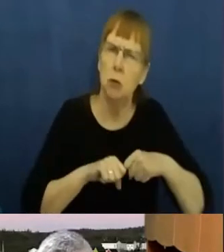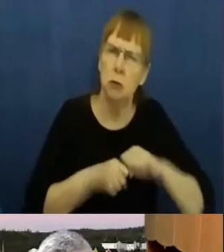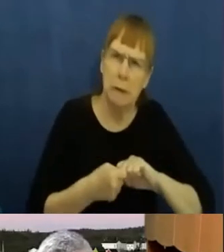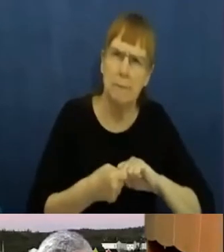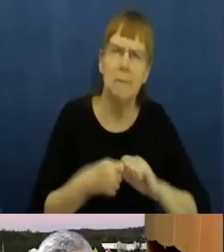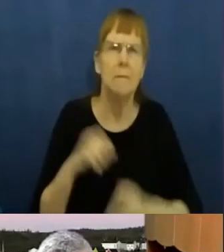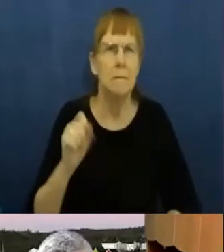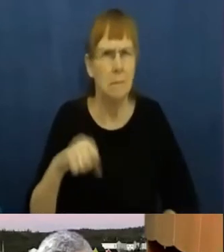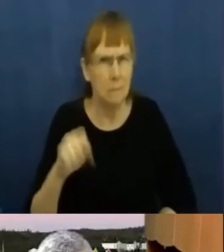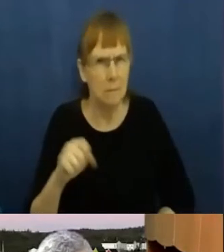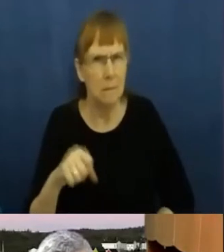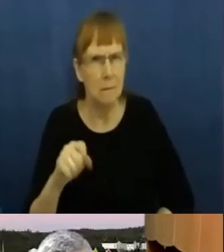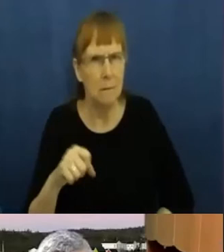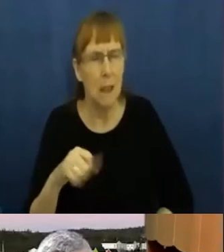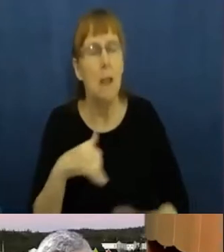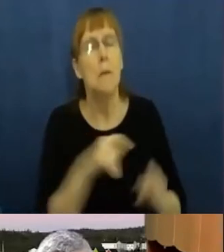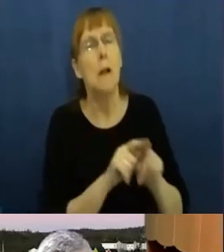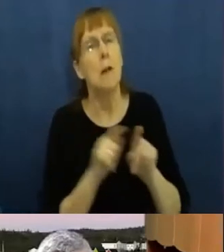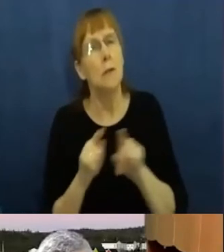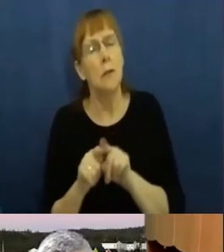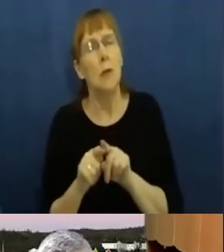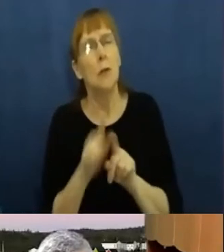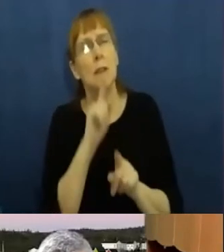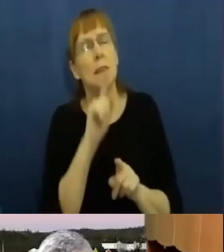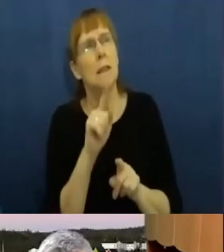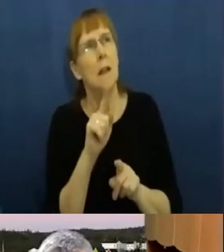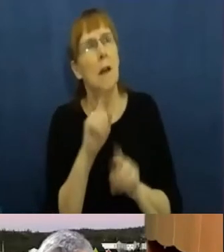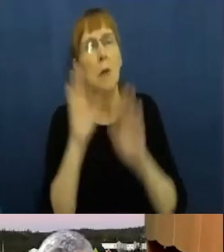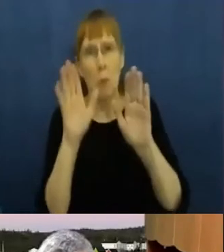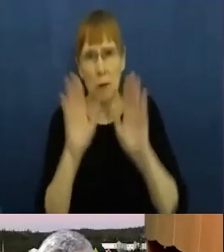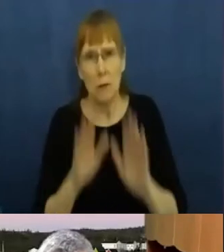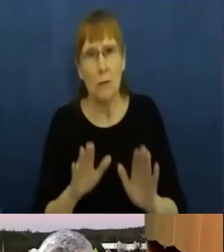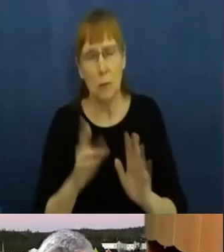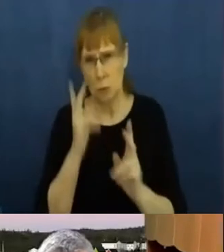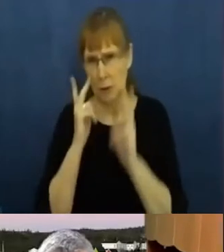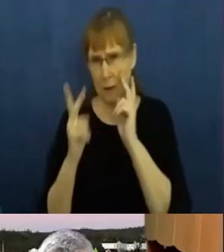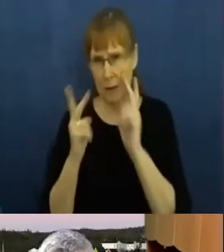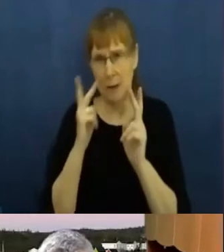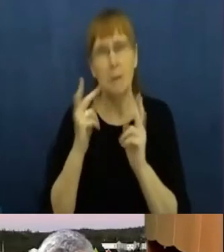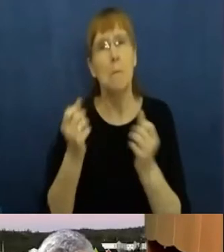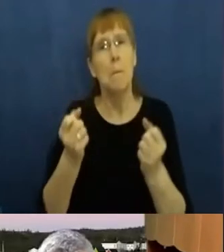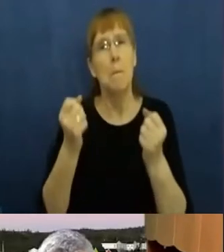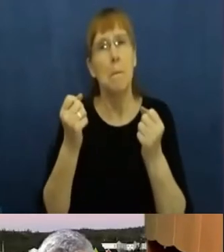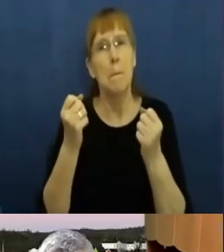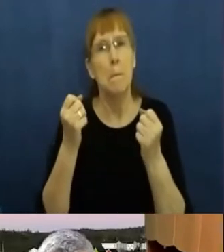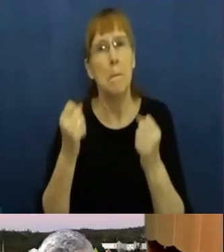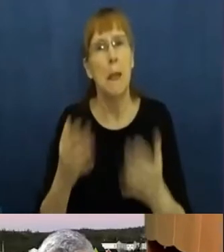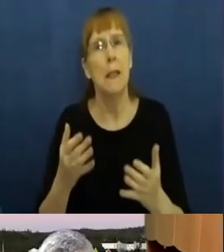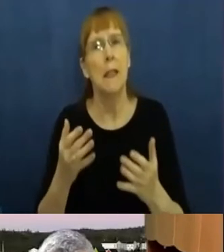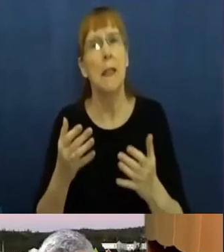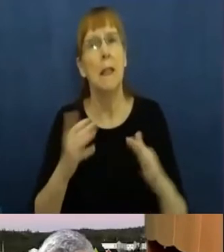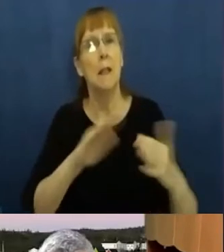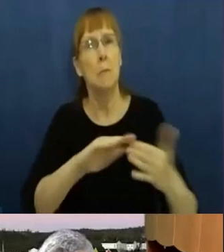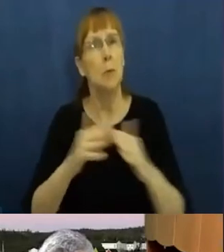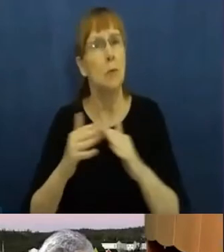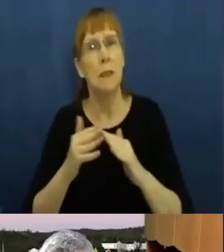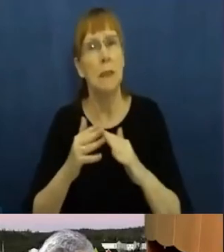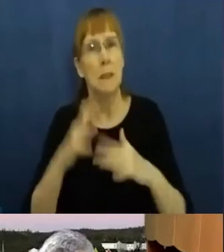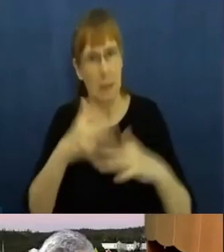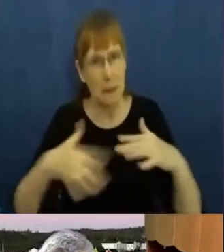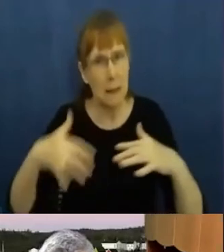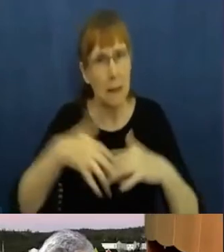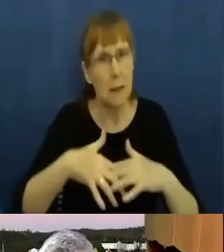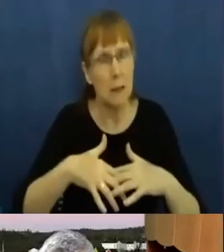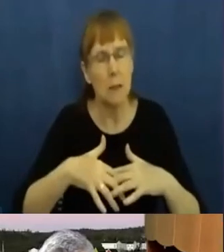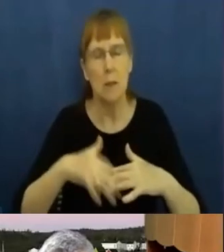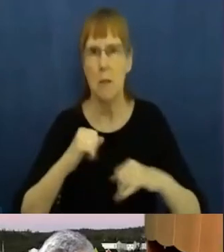is quite wonderful to hear that many Indigenous communities have been able to protect themselves from the deaths